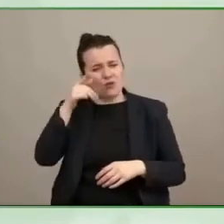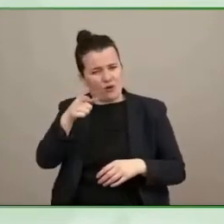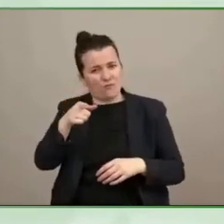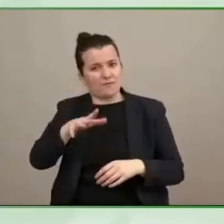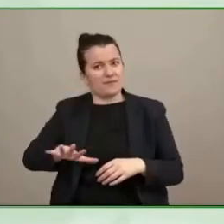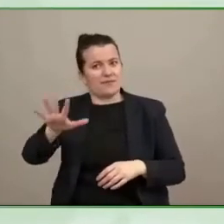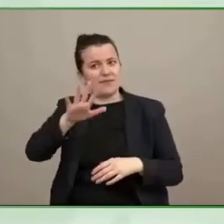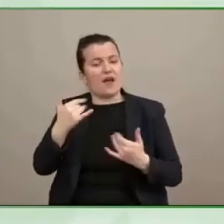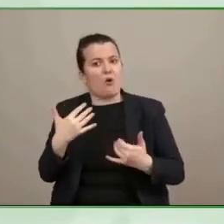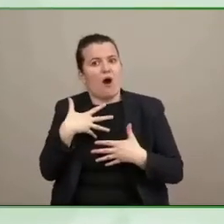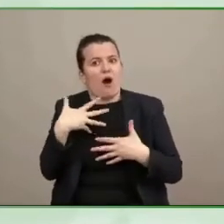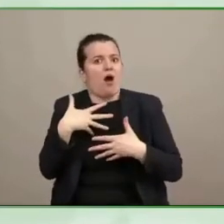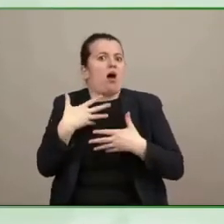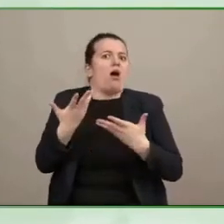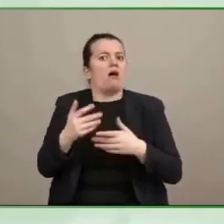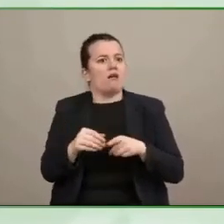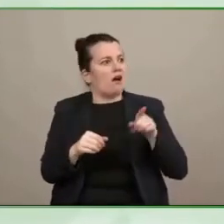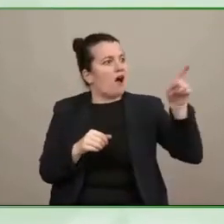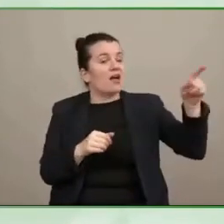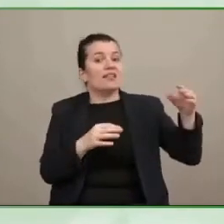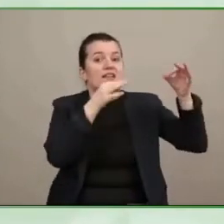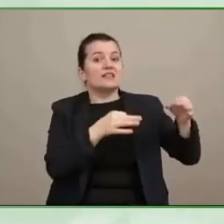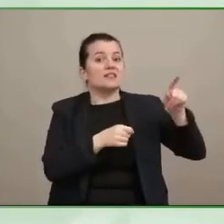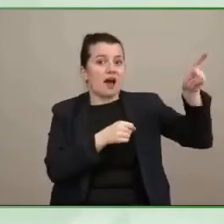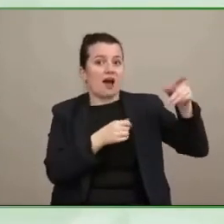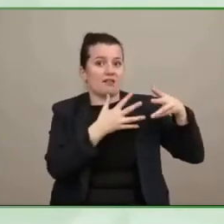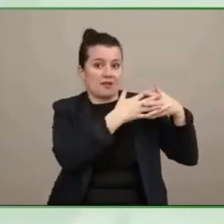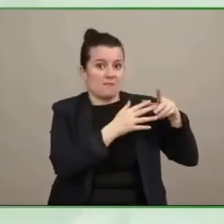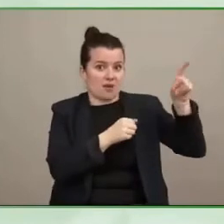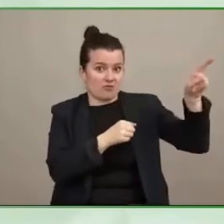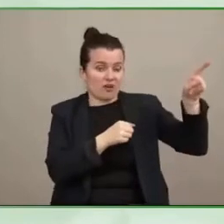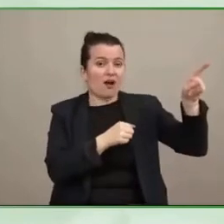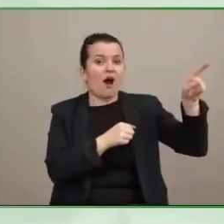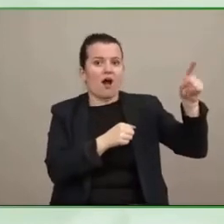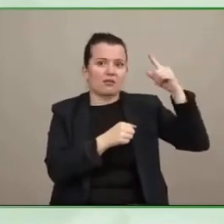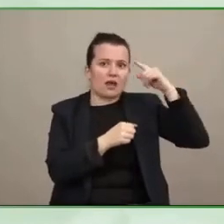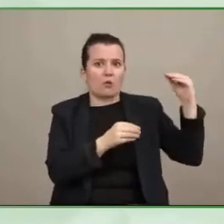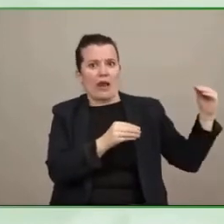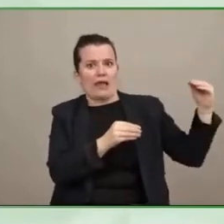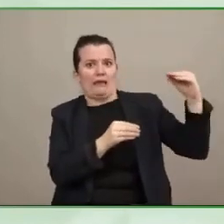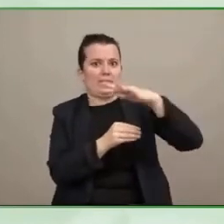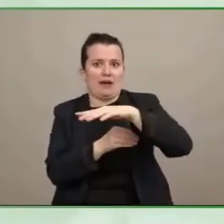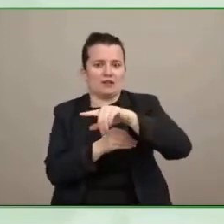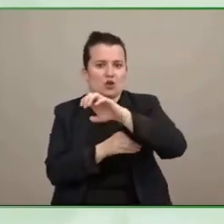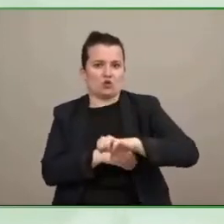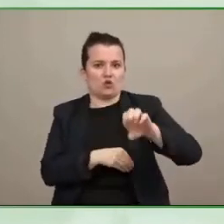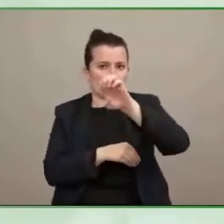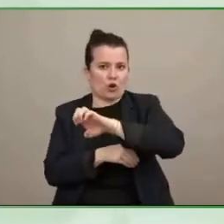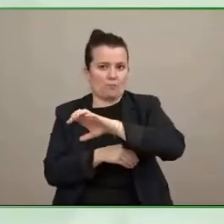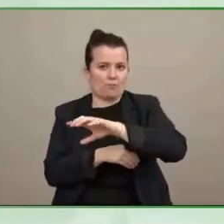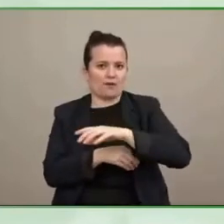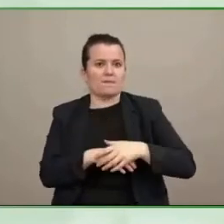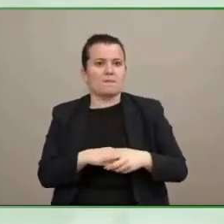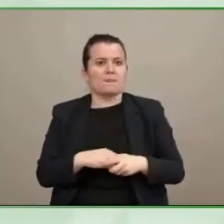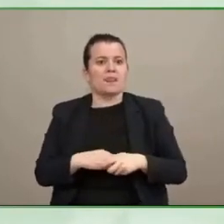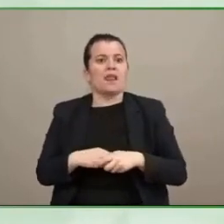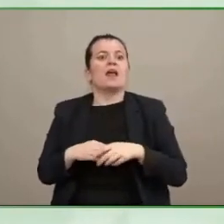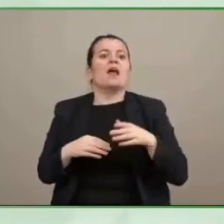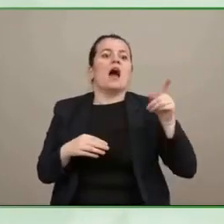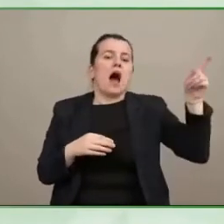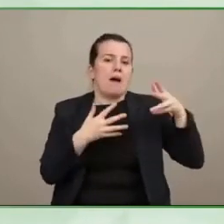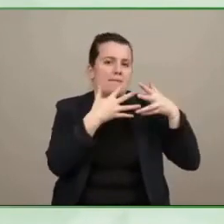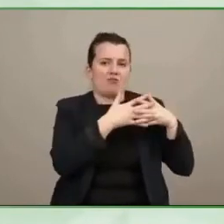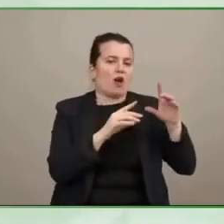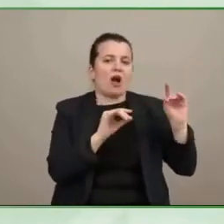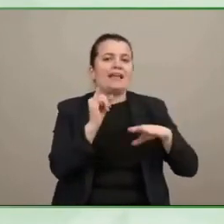impact them because they have their hearing aids covered under their insurance where in the united states not so much and we have to